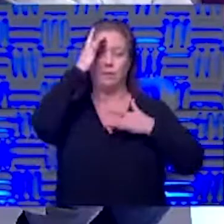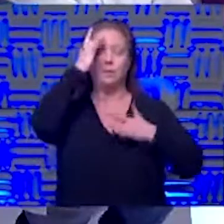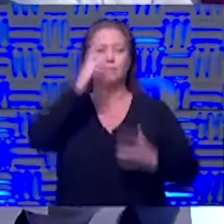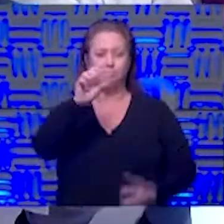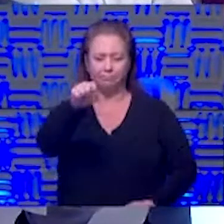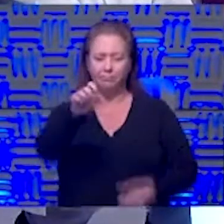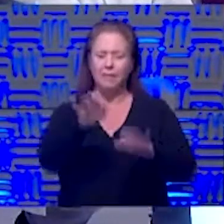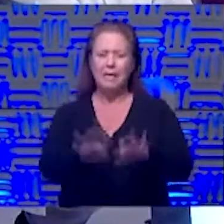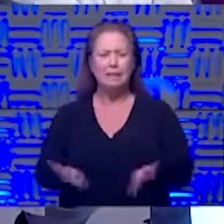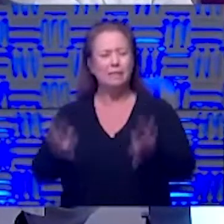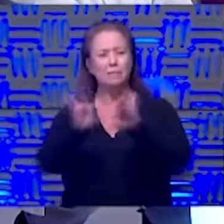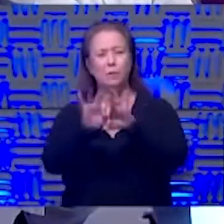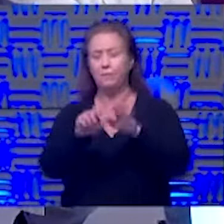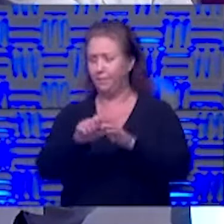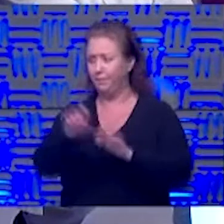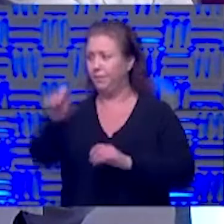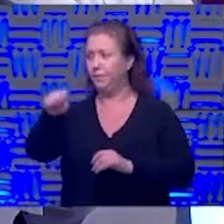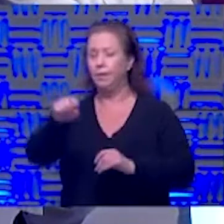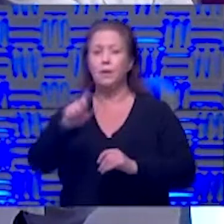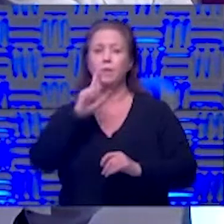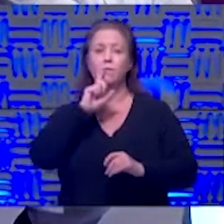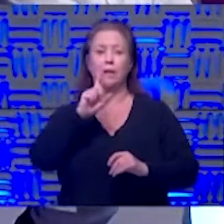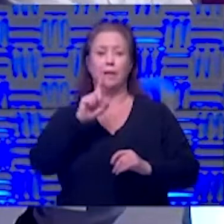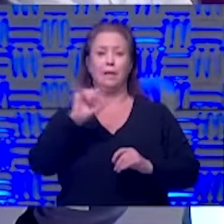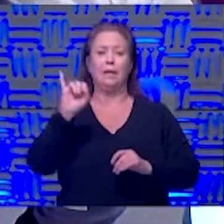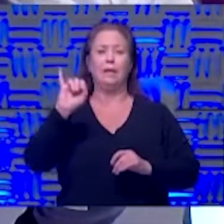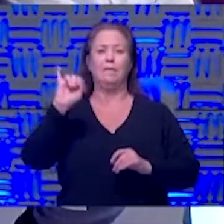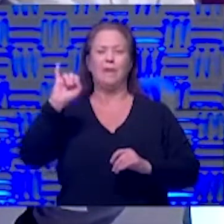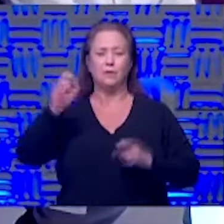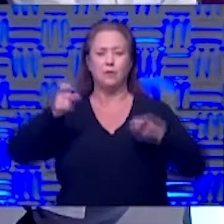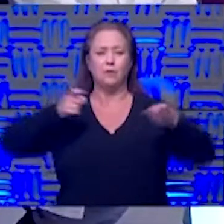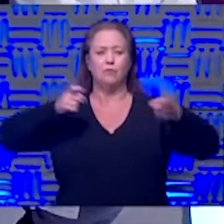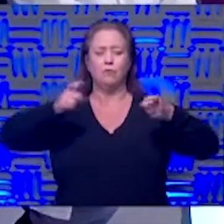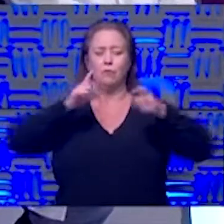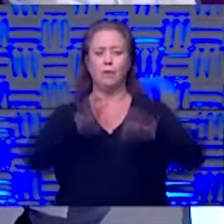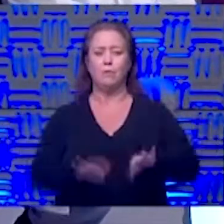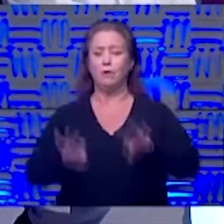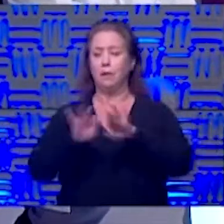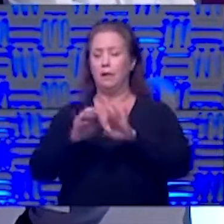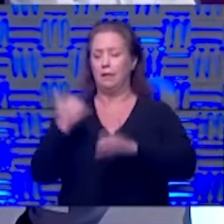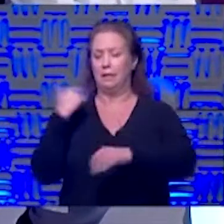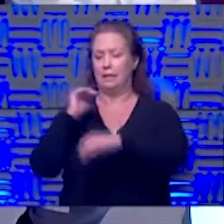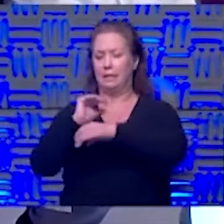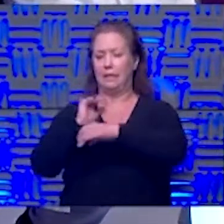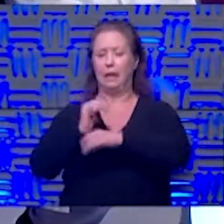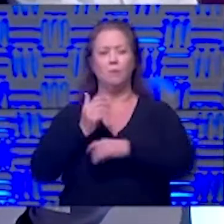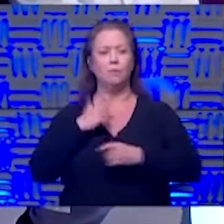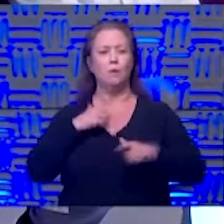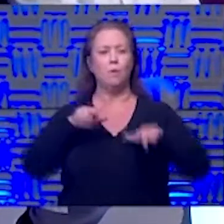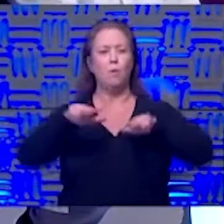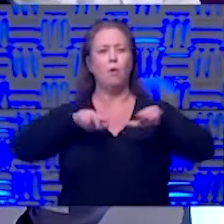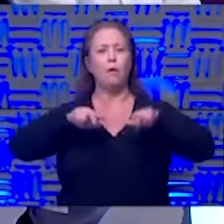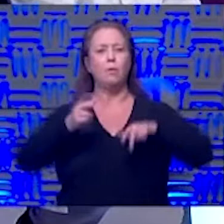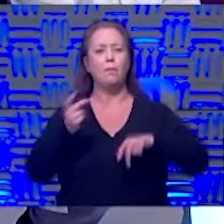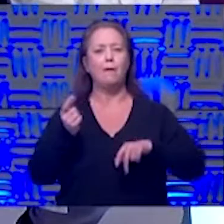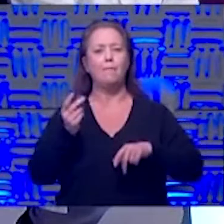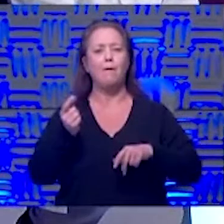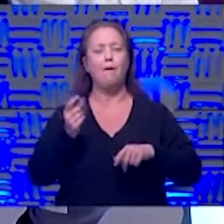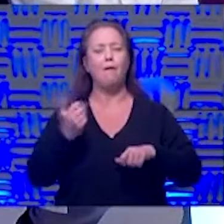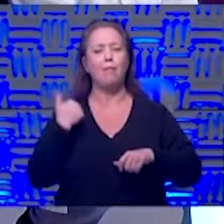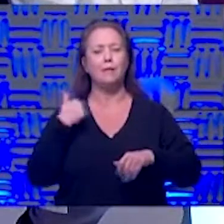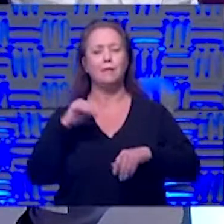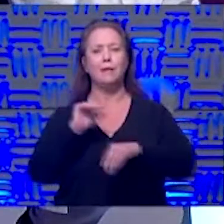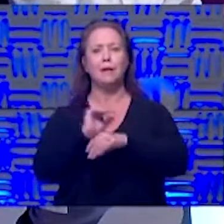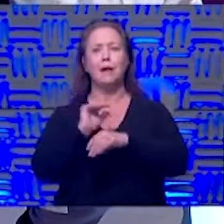it really is and you just have to follow the pillars of infection control so yesterday or last night i was taking my dog for a walk and as i took my dog for a